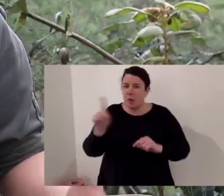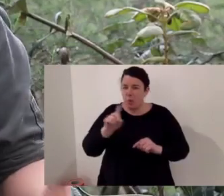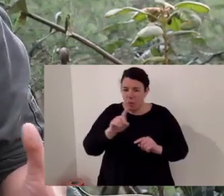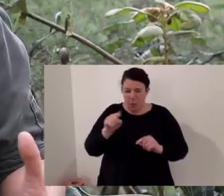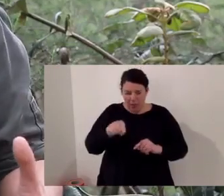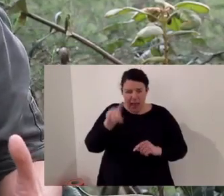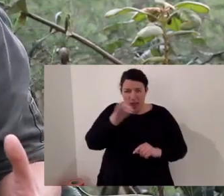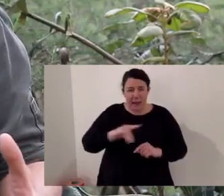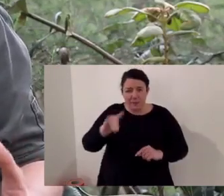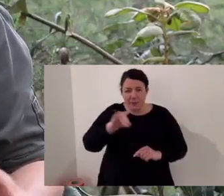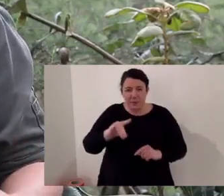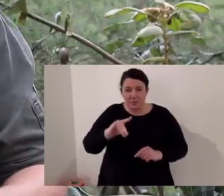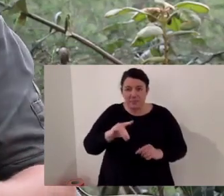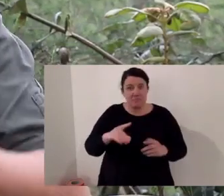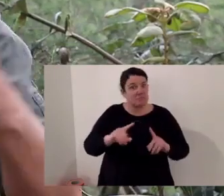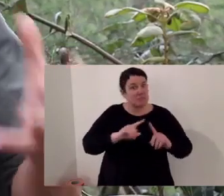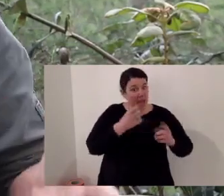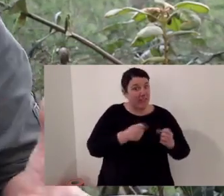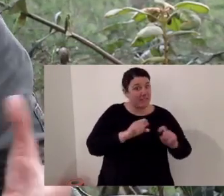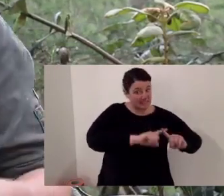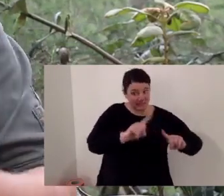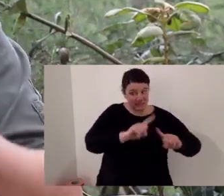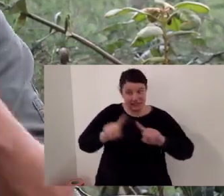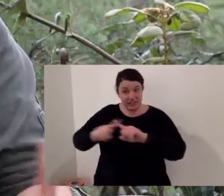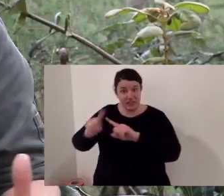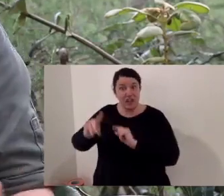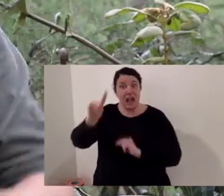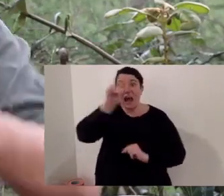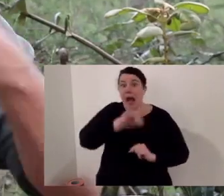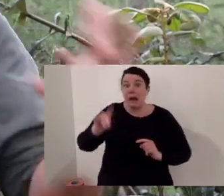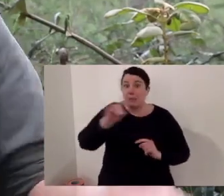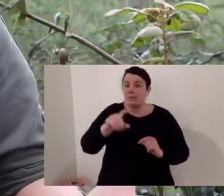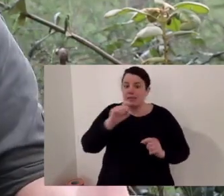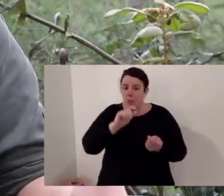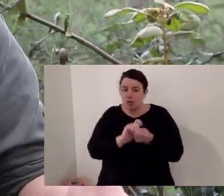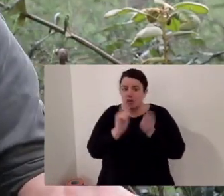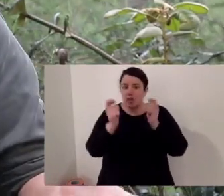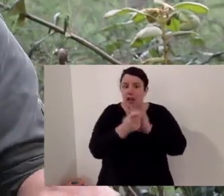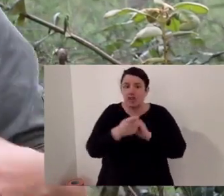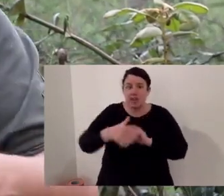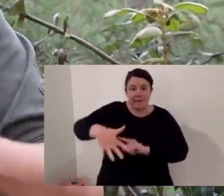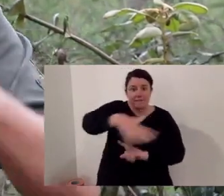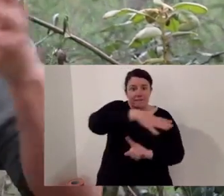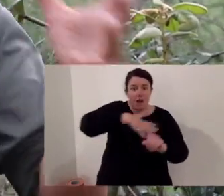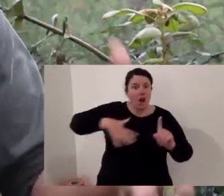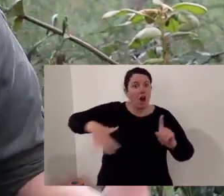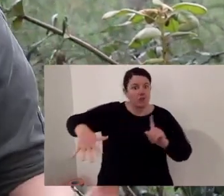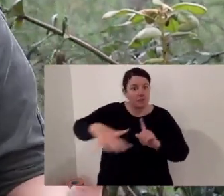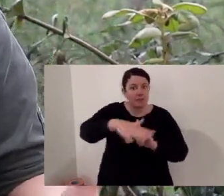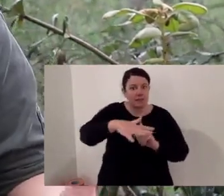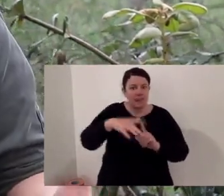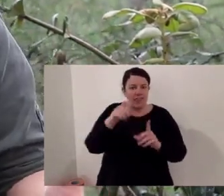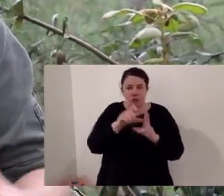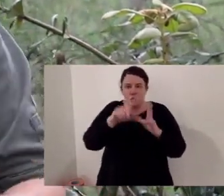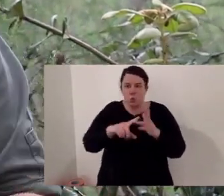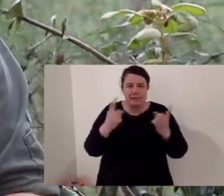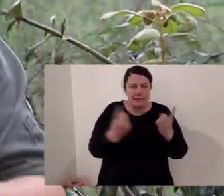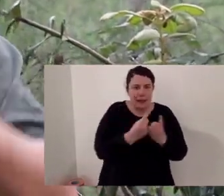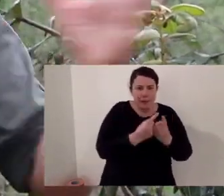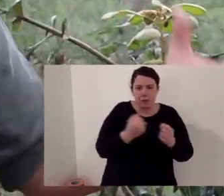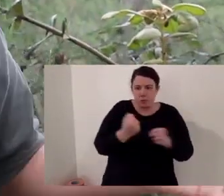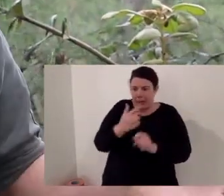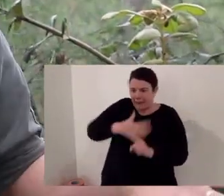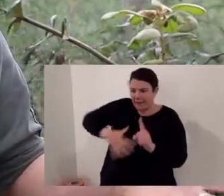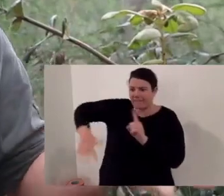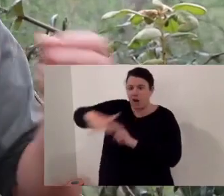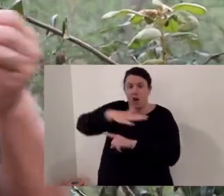Ecosystem engineers are animals that have an impact on the environment and they bring change about that. There's a whole